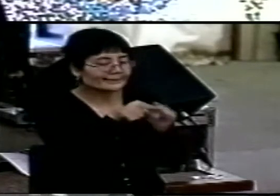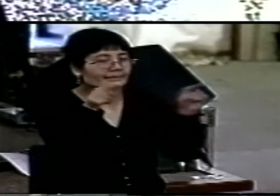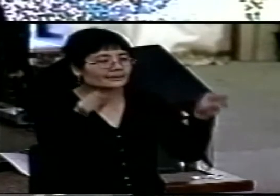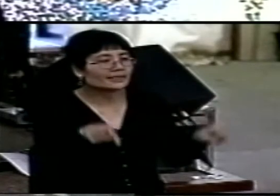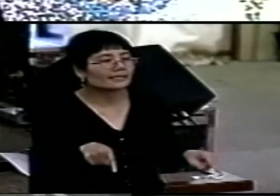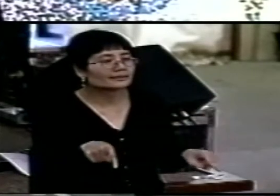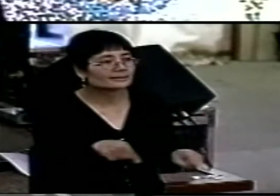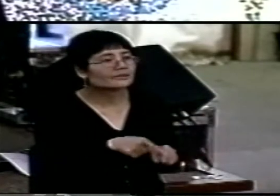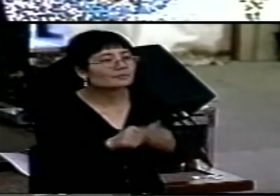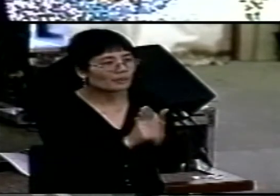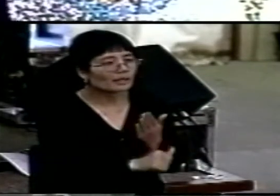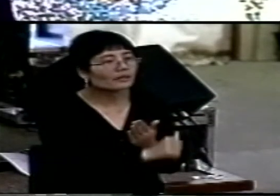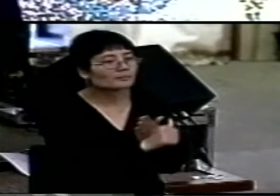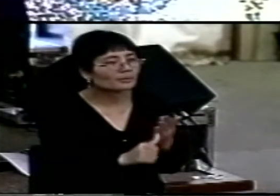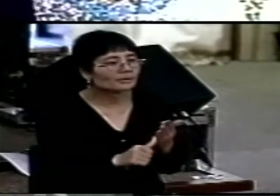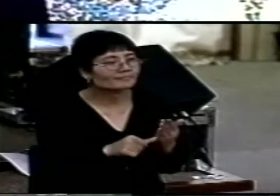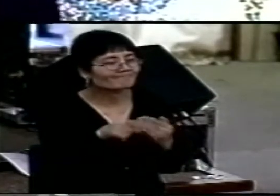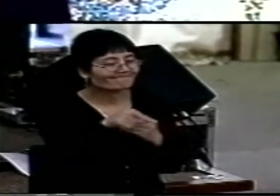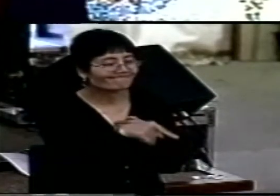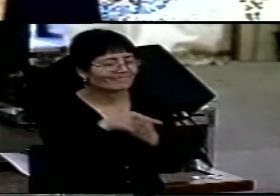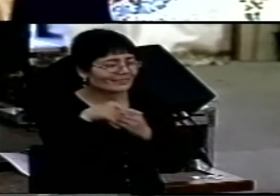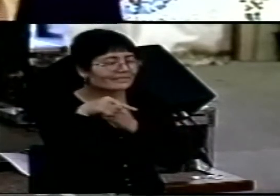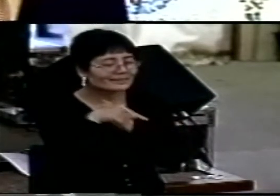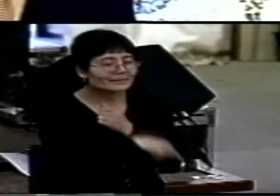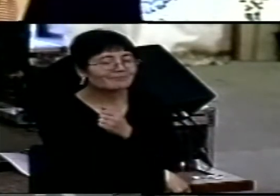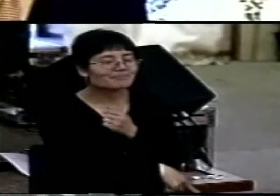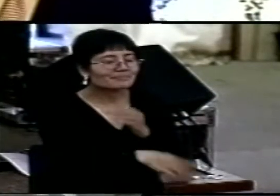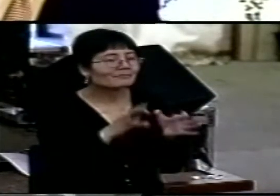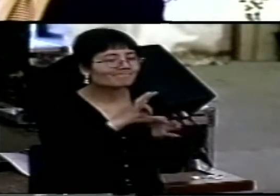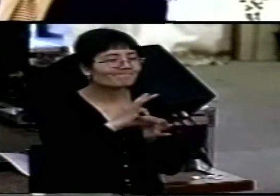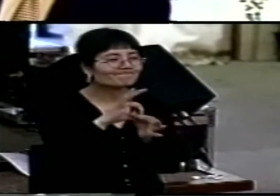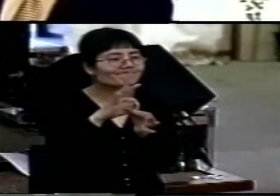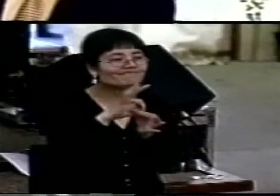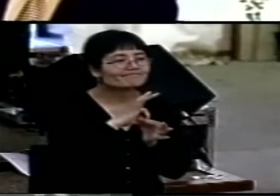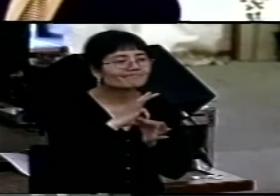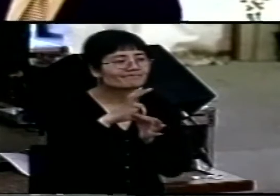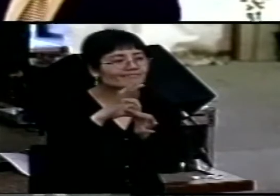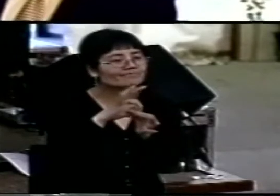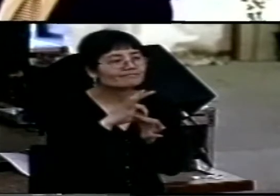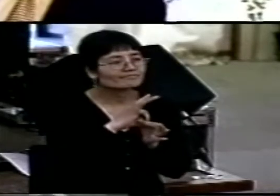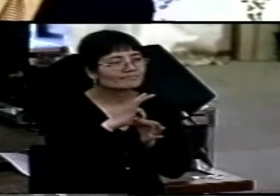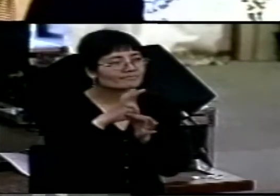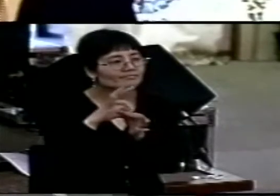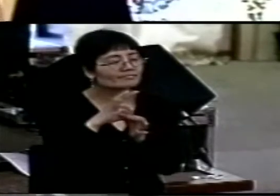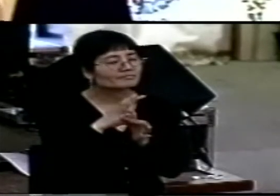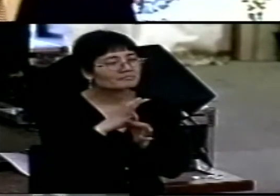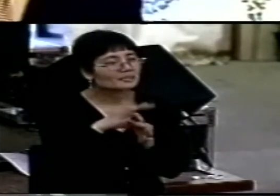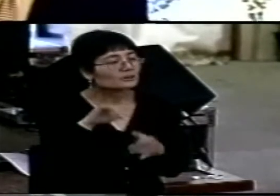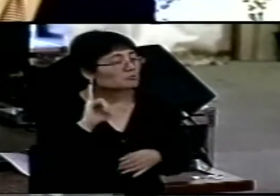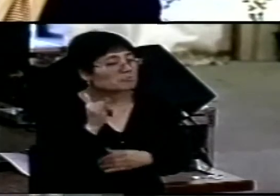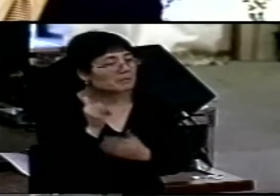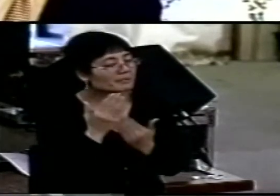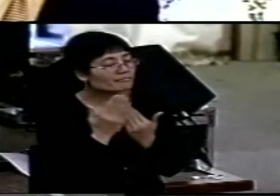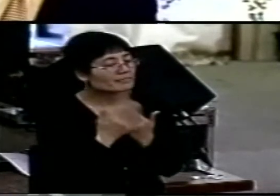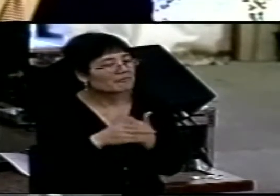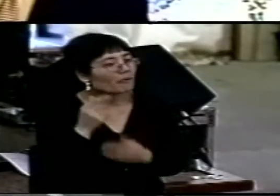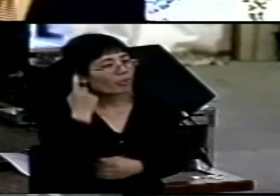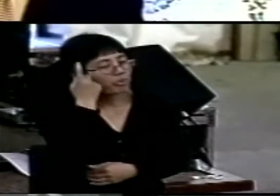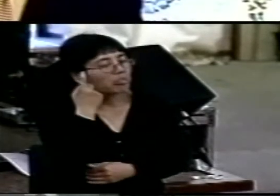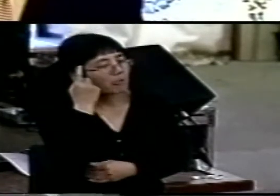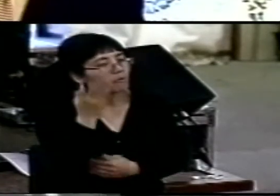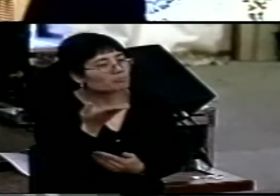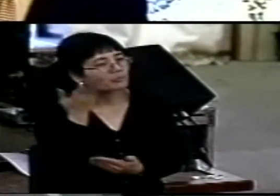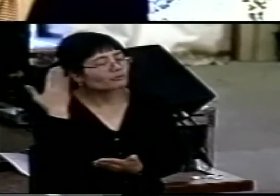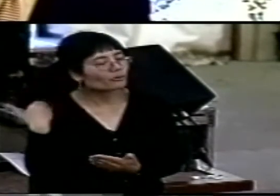it is profoundly relational. I don't know if you've ever thought about it in this